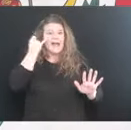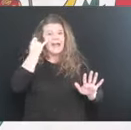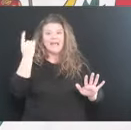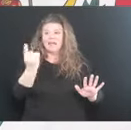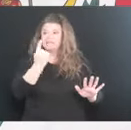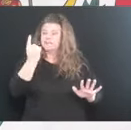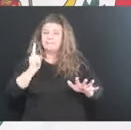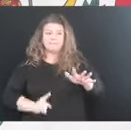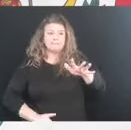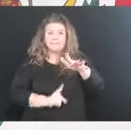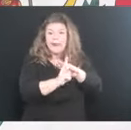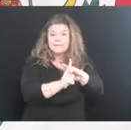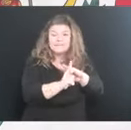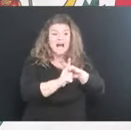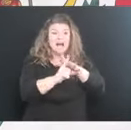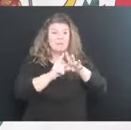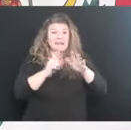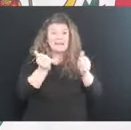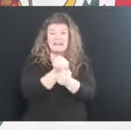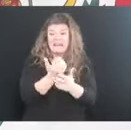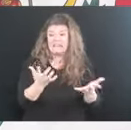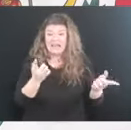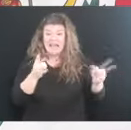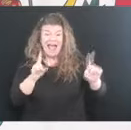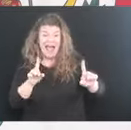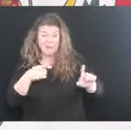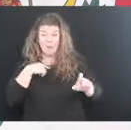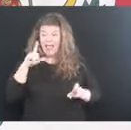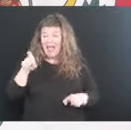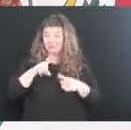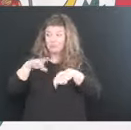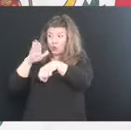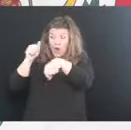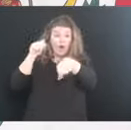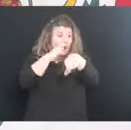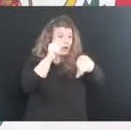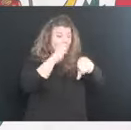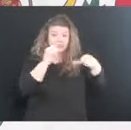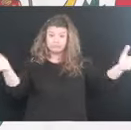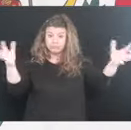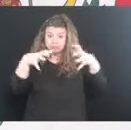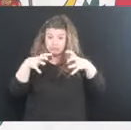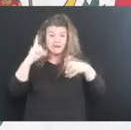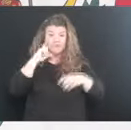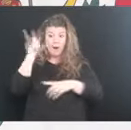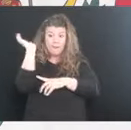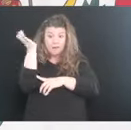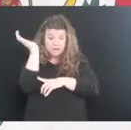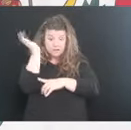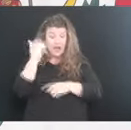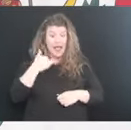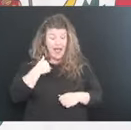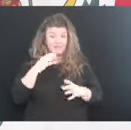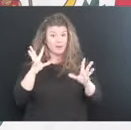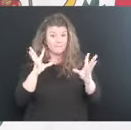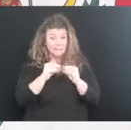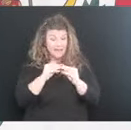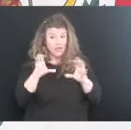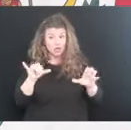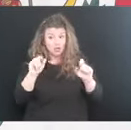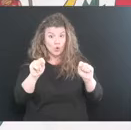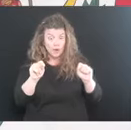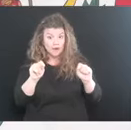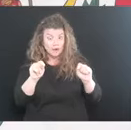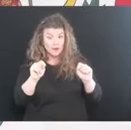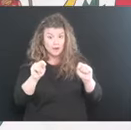whatsoever and there's anything that comes up that we've got to call people from wherever they may be and call them in here to be able to do this